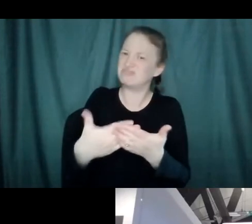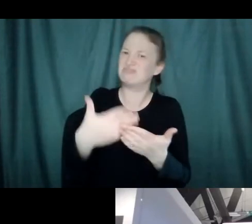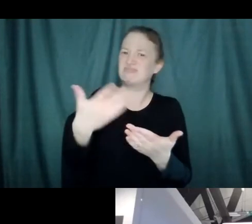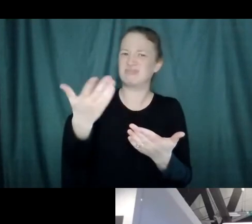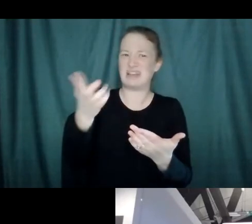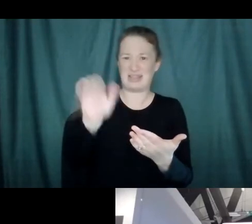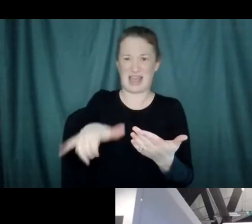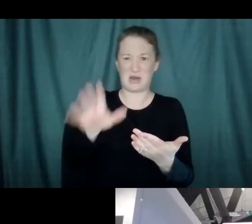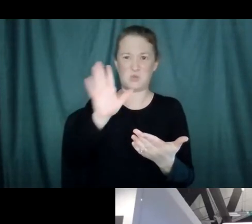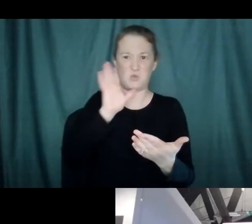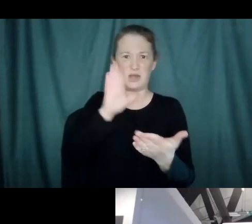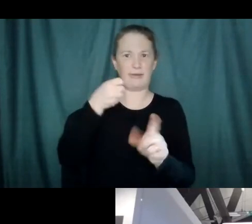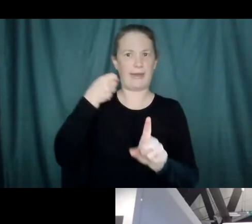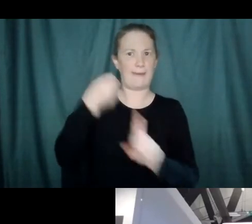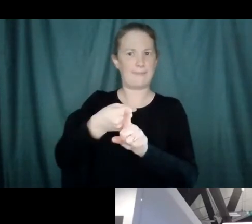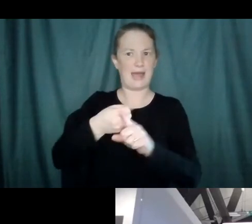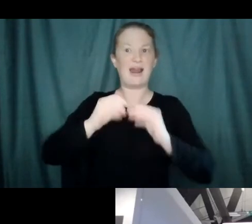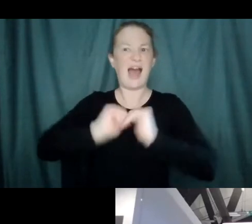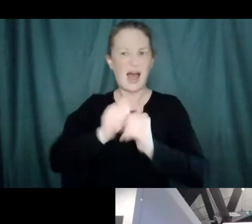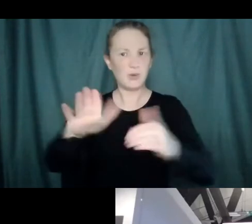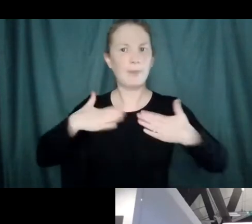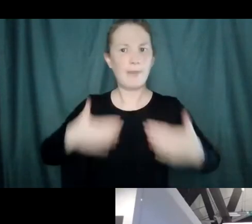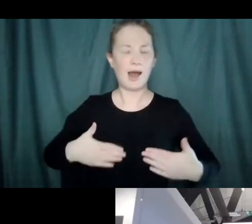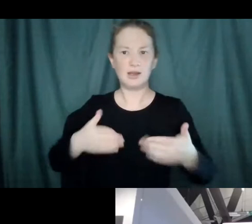body deals with a new virus or bacterium?